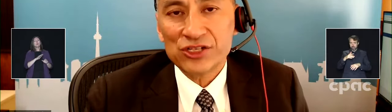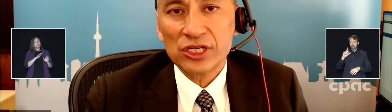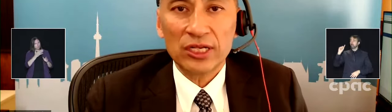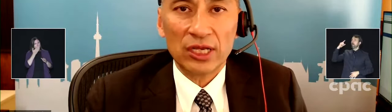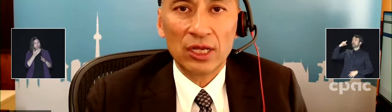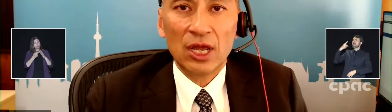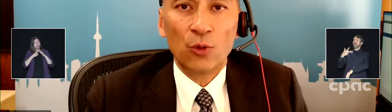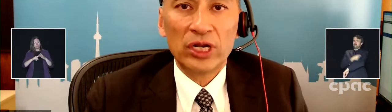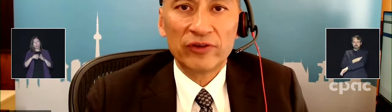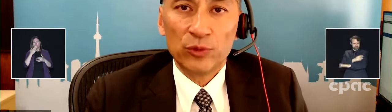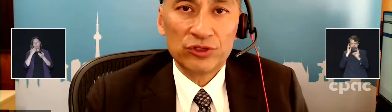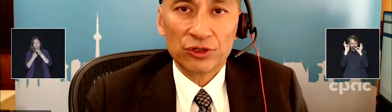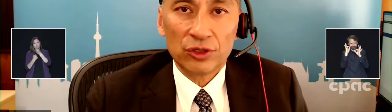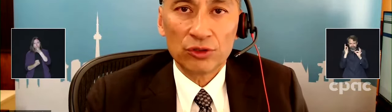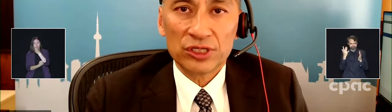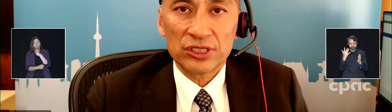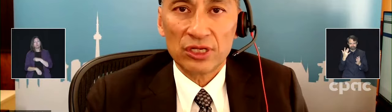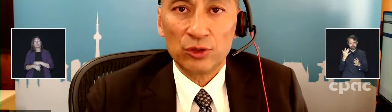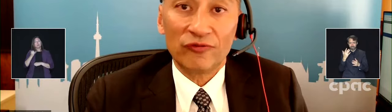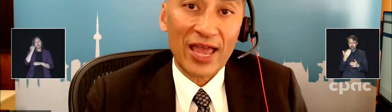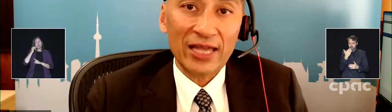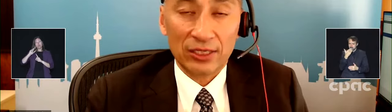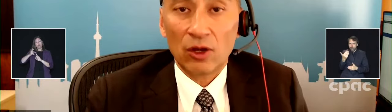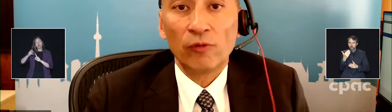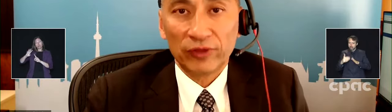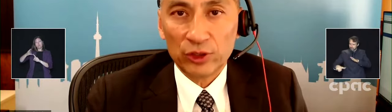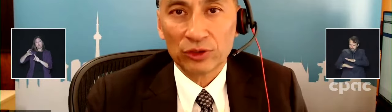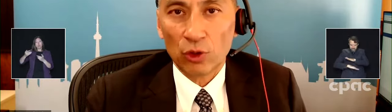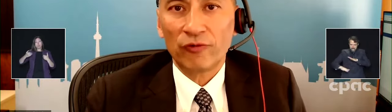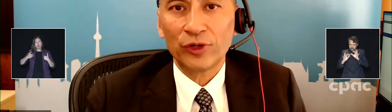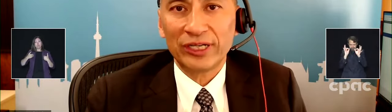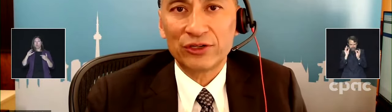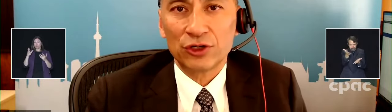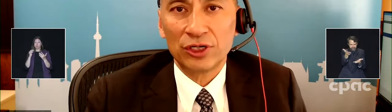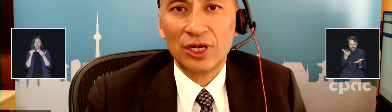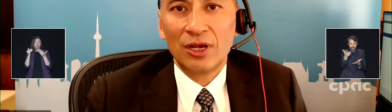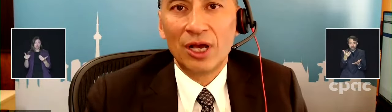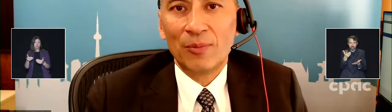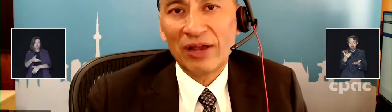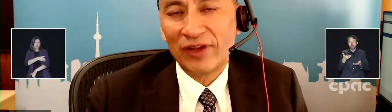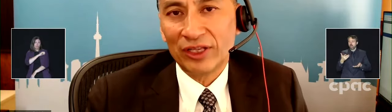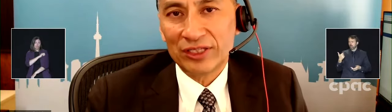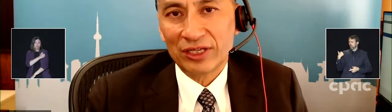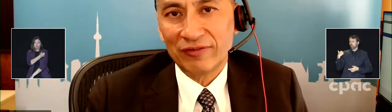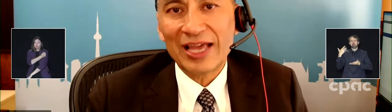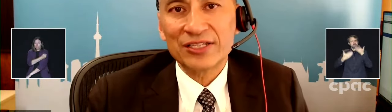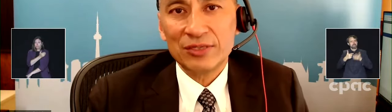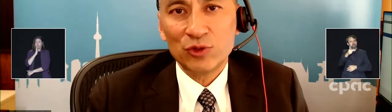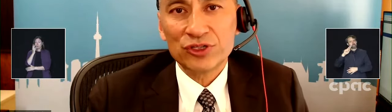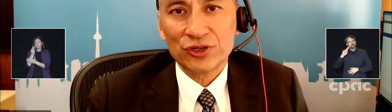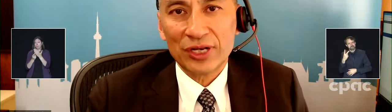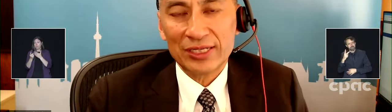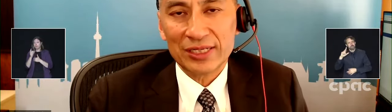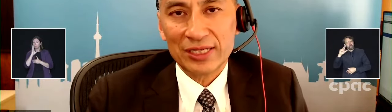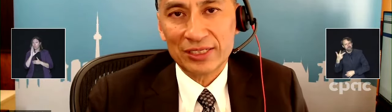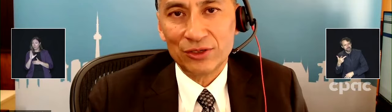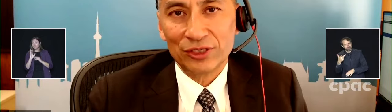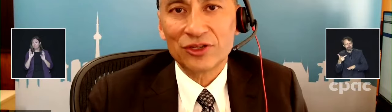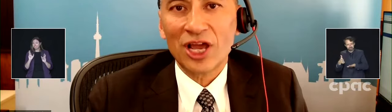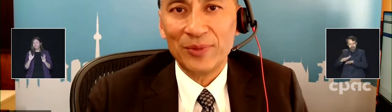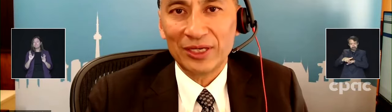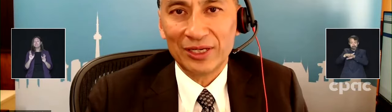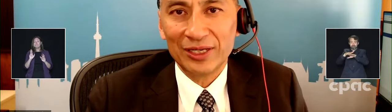foundation in whatever booster doses you've had and hopefully you'll go forward and get your bivalent vaccine booster as